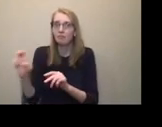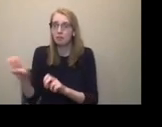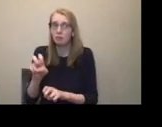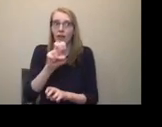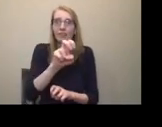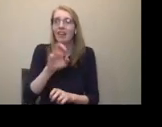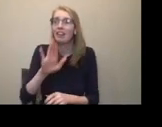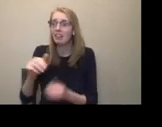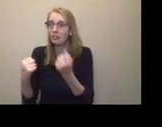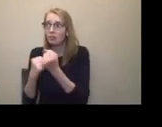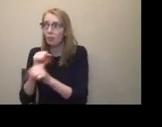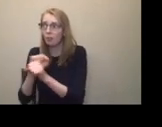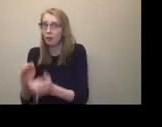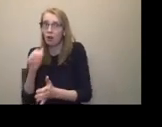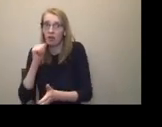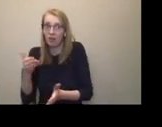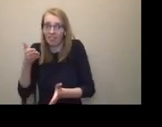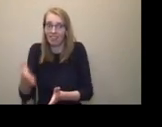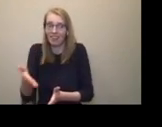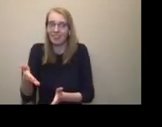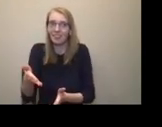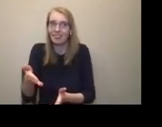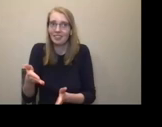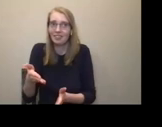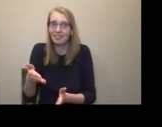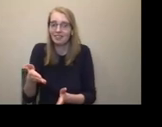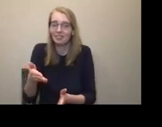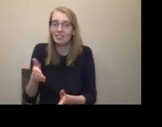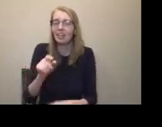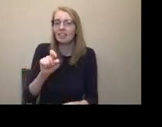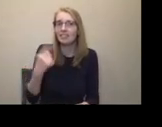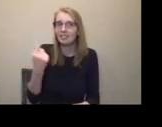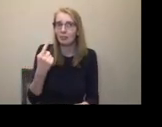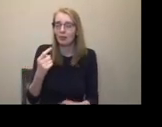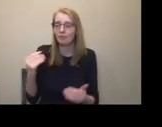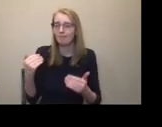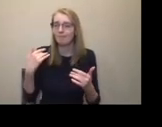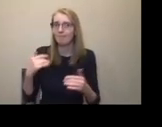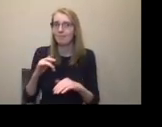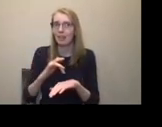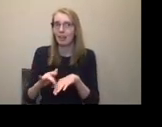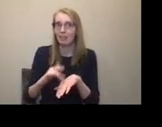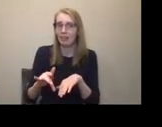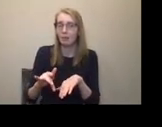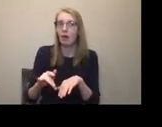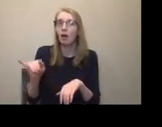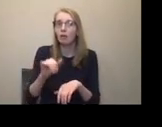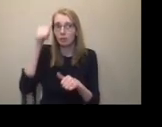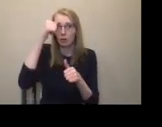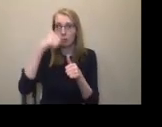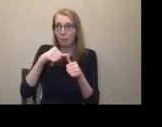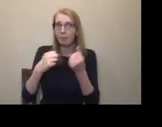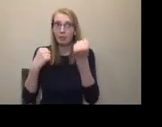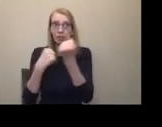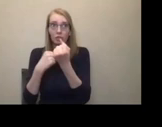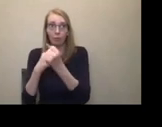critically important. That personal care attendant works for the disabled artist. They don't work for you. And it is absolutely